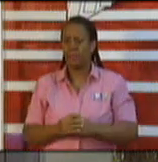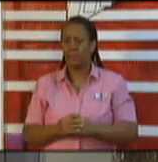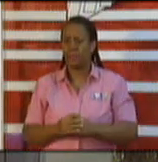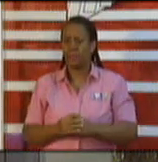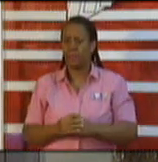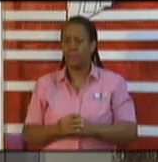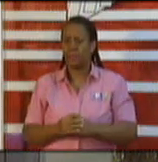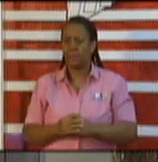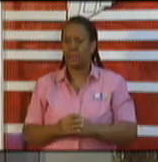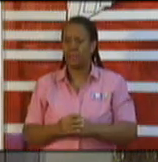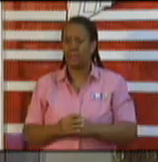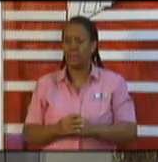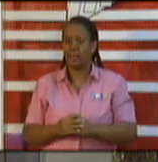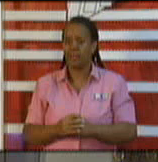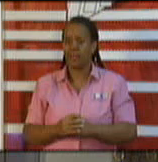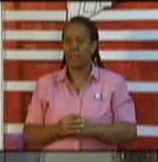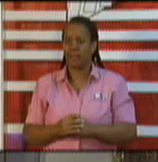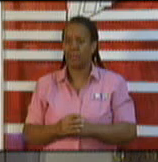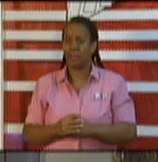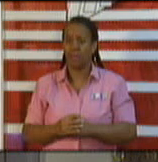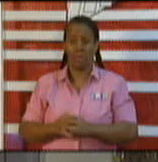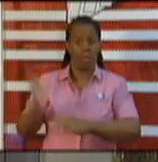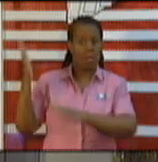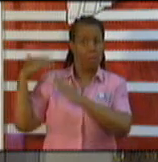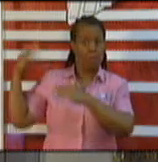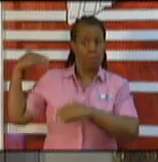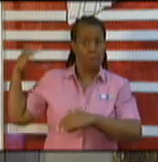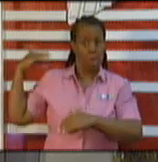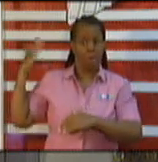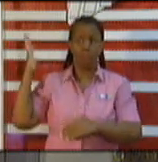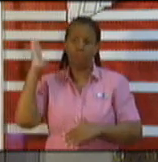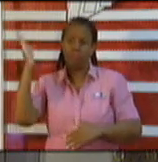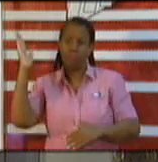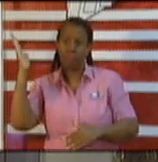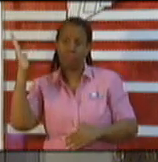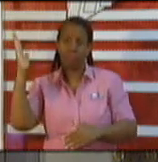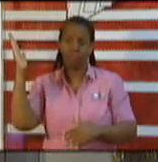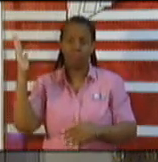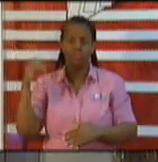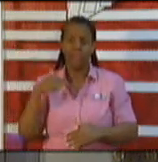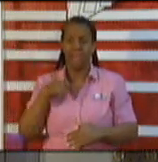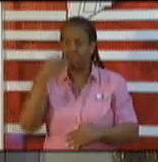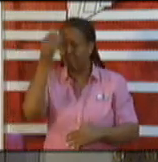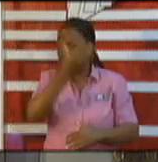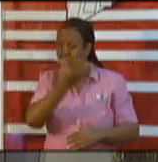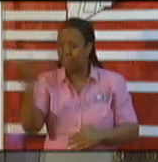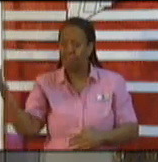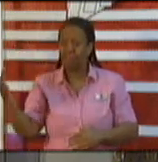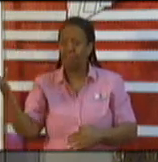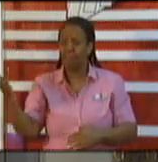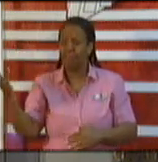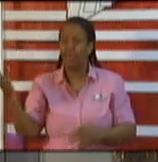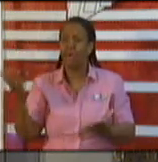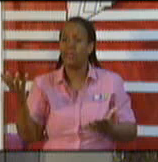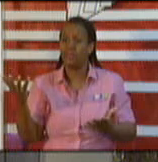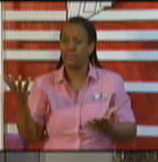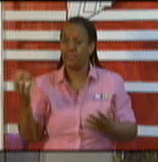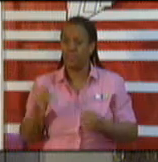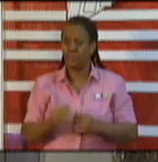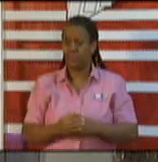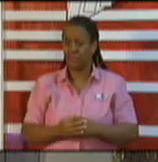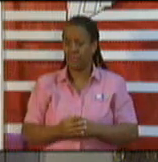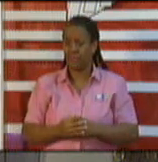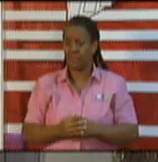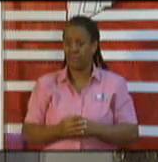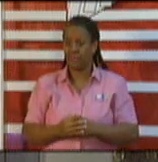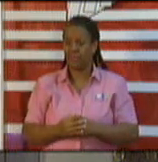At earlier press conferences, I indicated that as we move from treating cases, especially